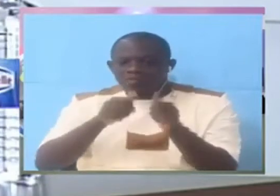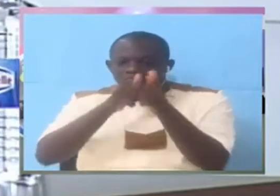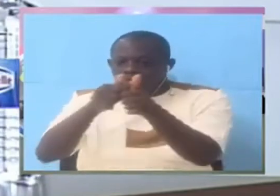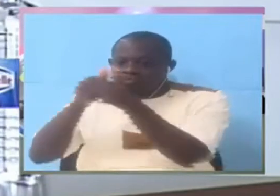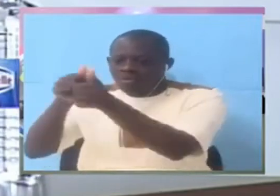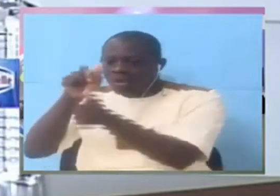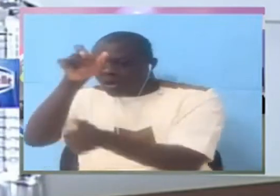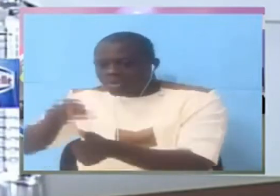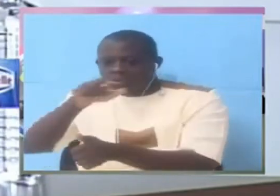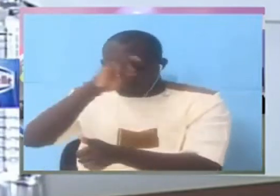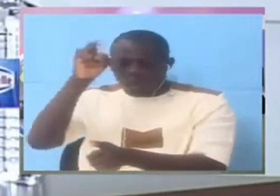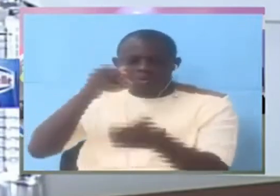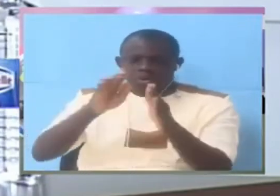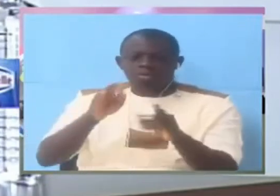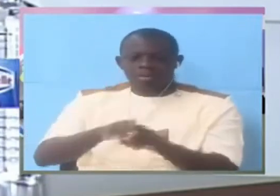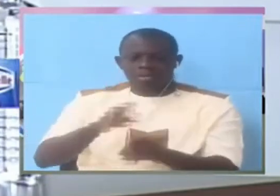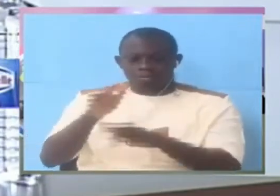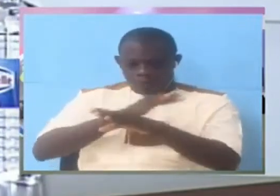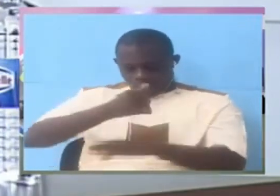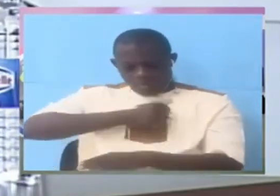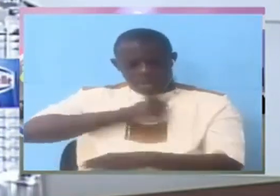It's just director of finance and admin.